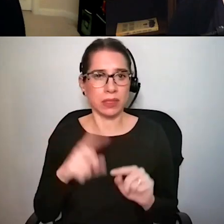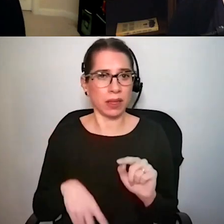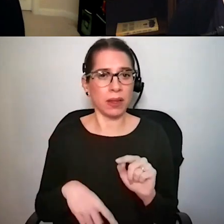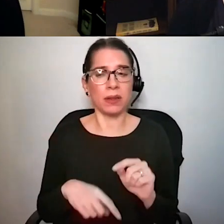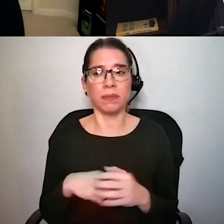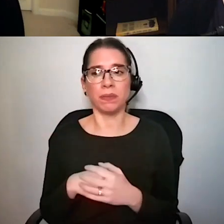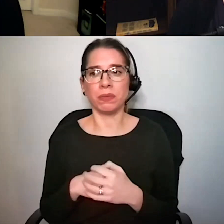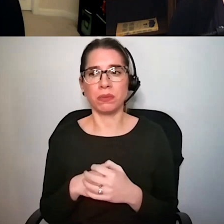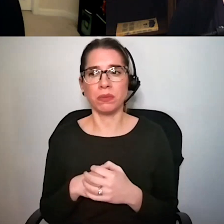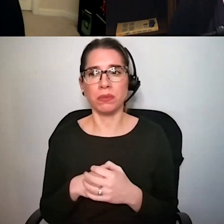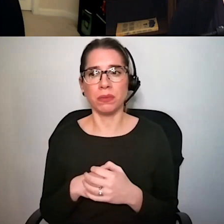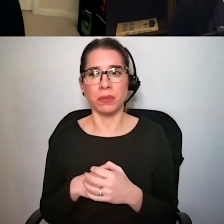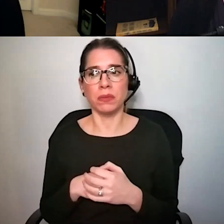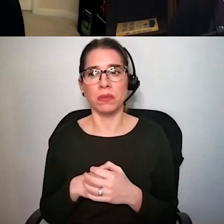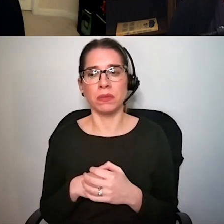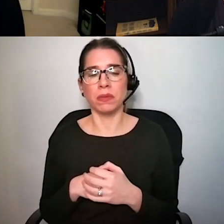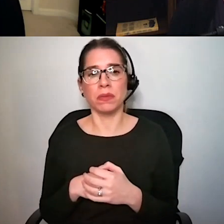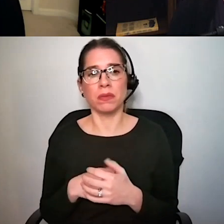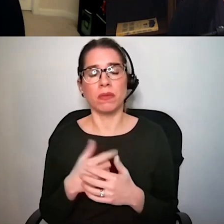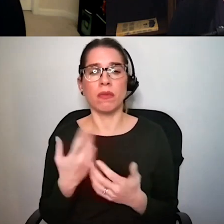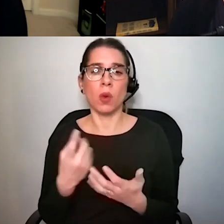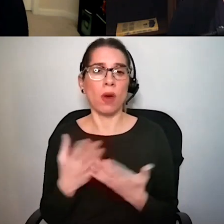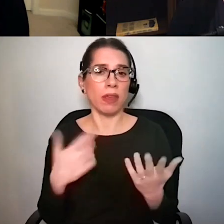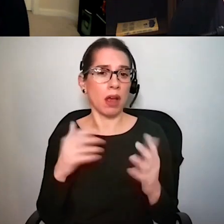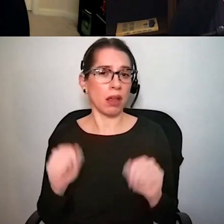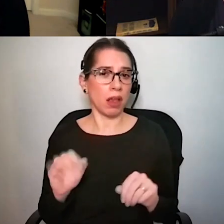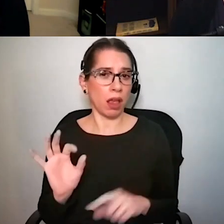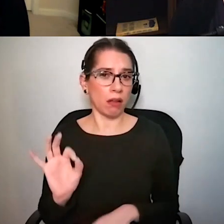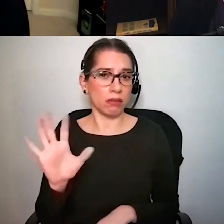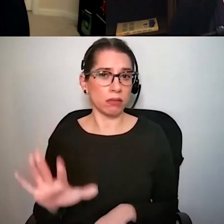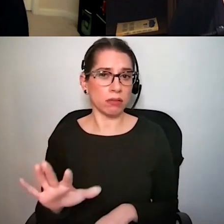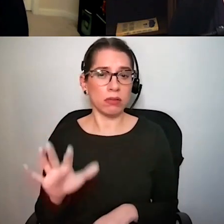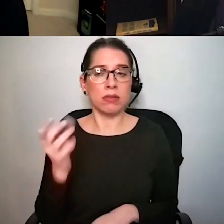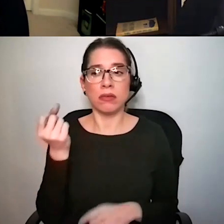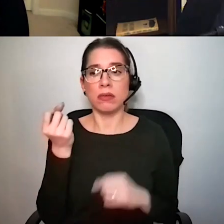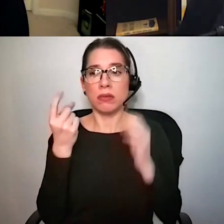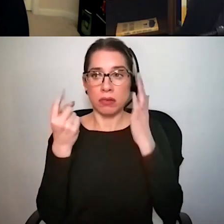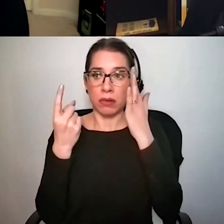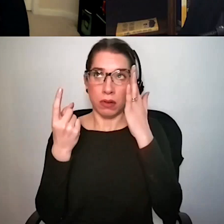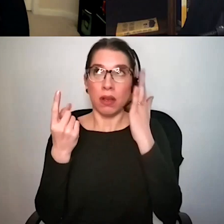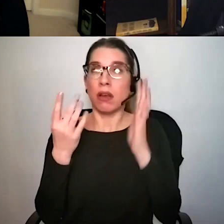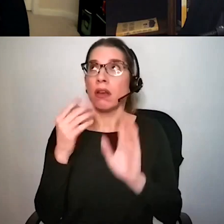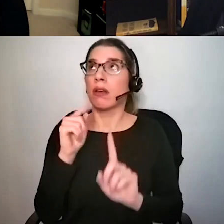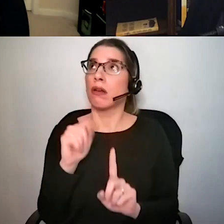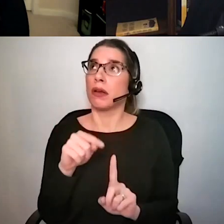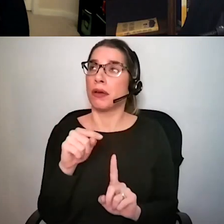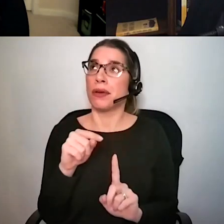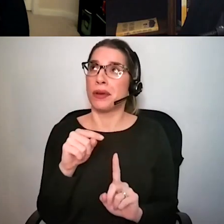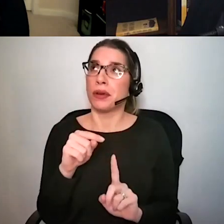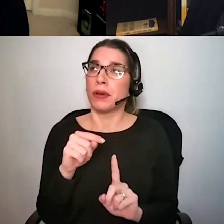can kind of potentially say is that there are a lot of ideas about how um